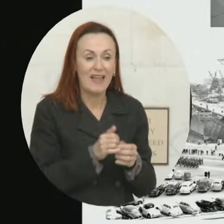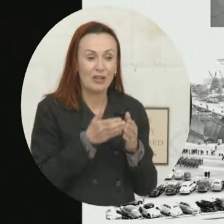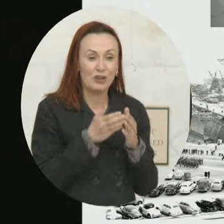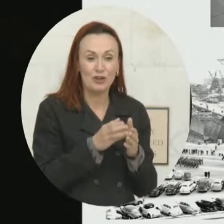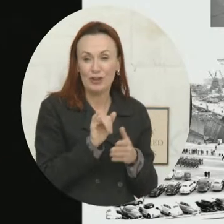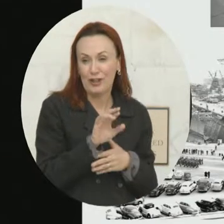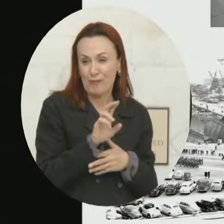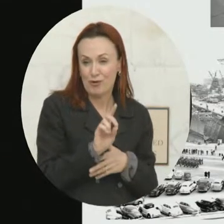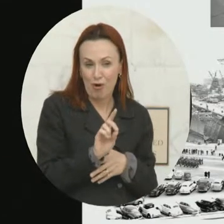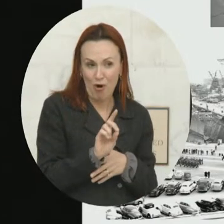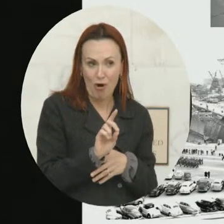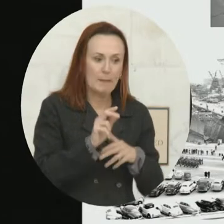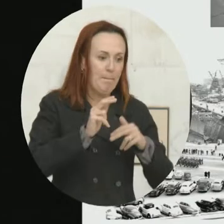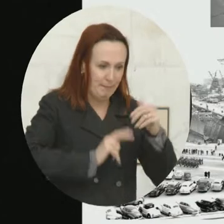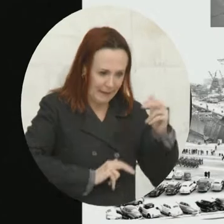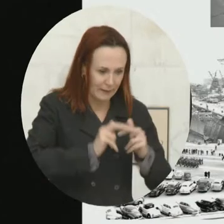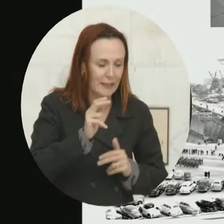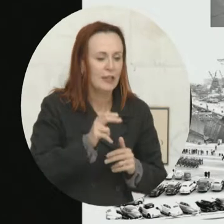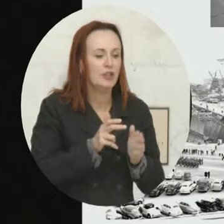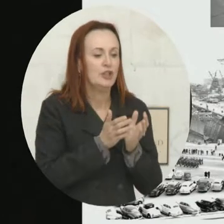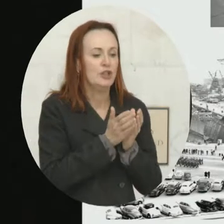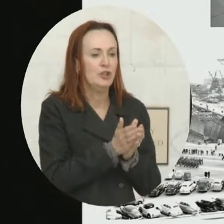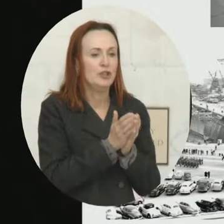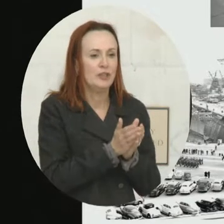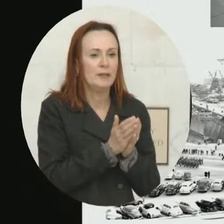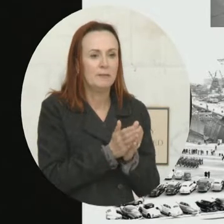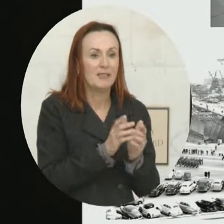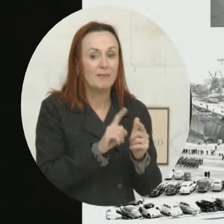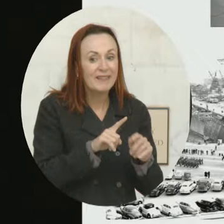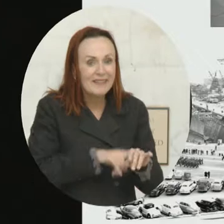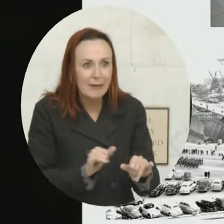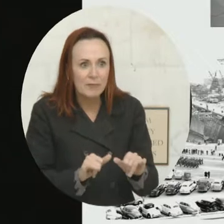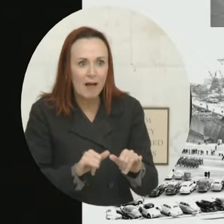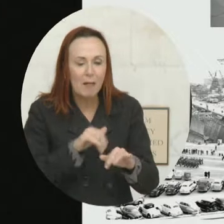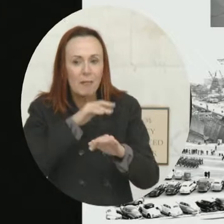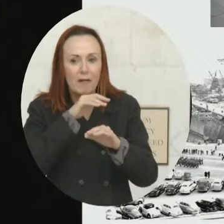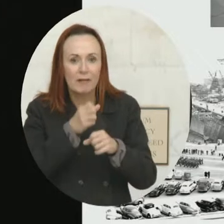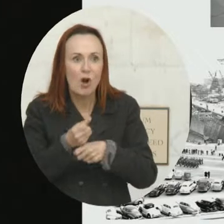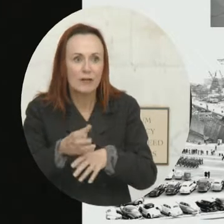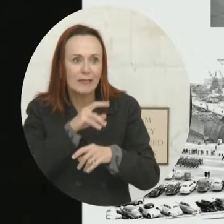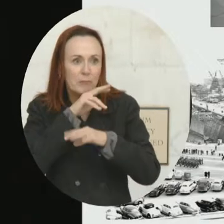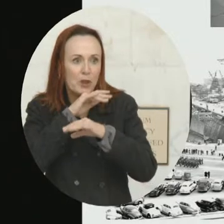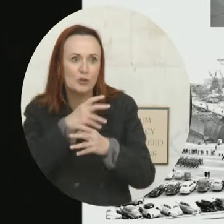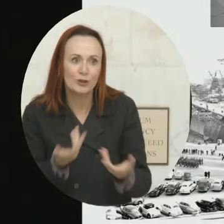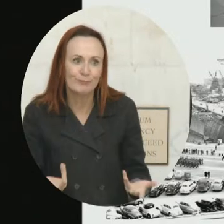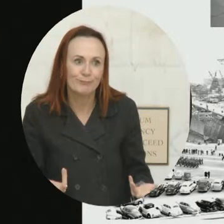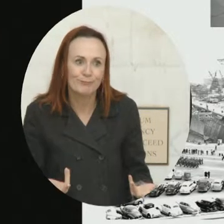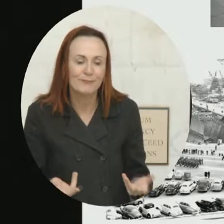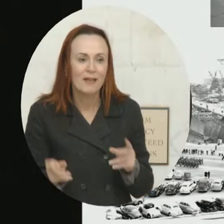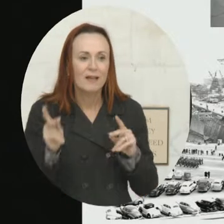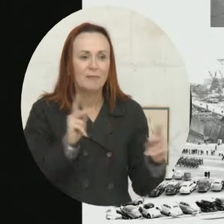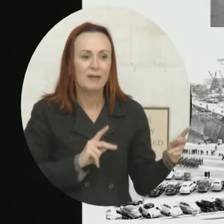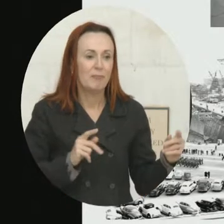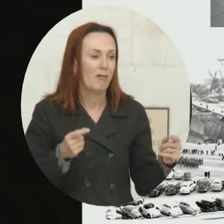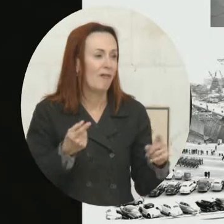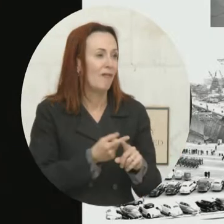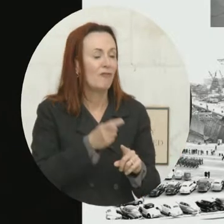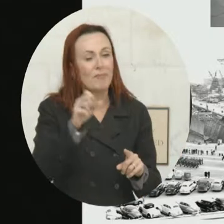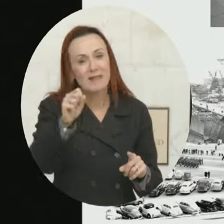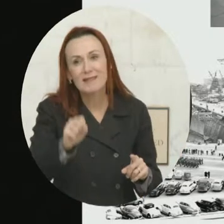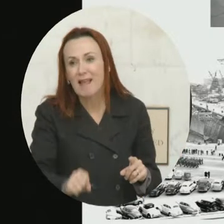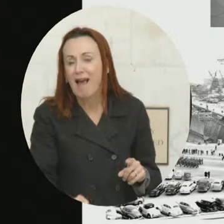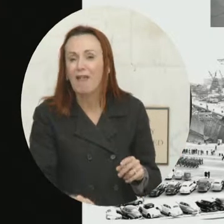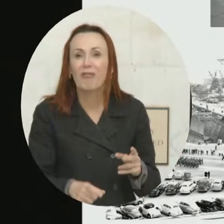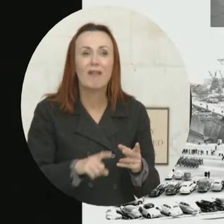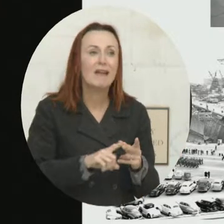building ships and at the same time, polluting the area. And people came from all around, people from the south,